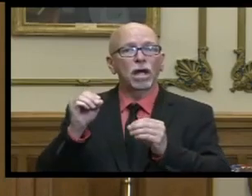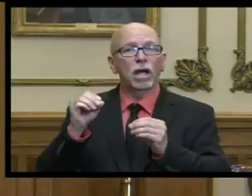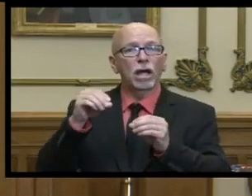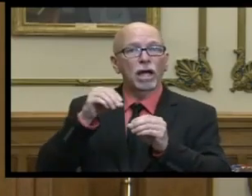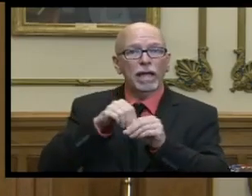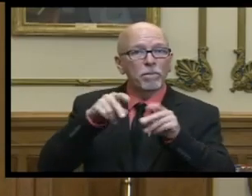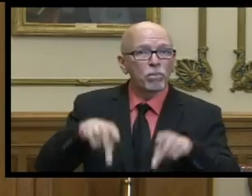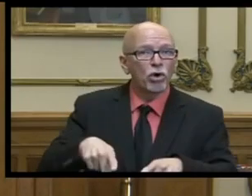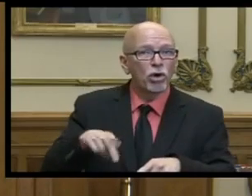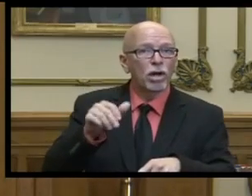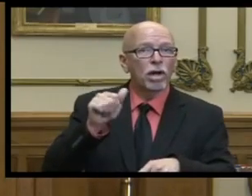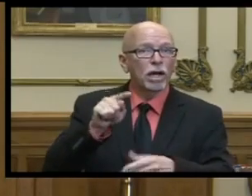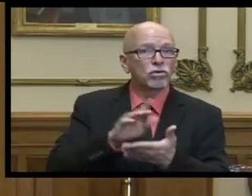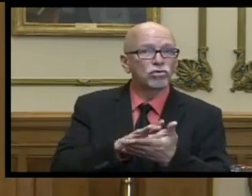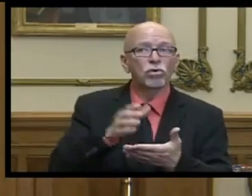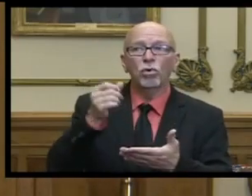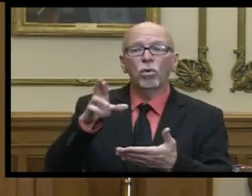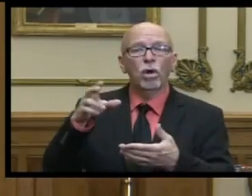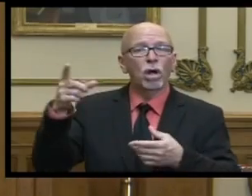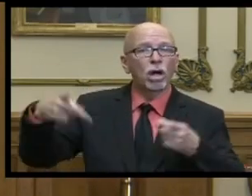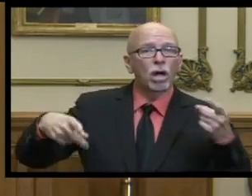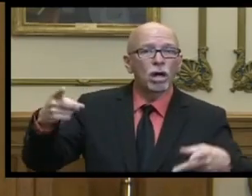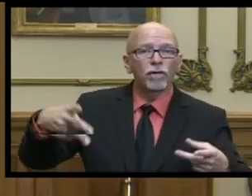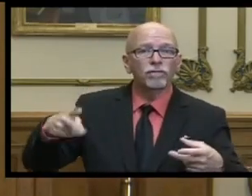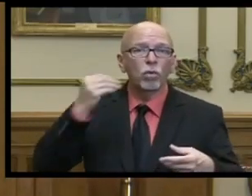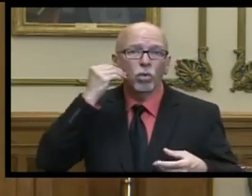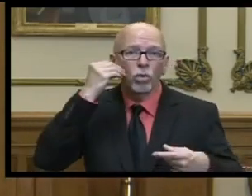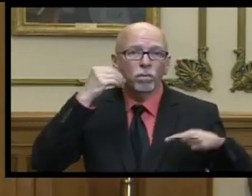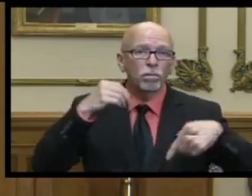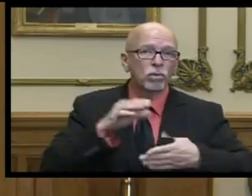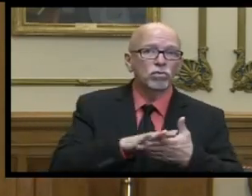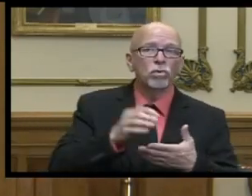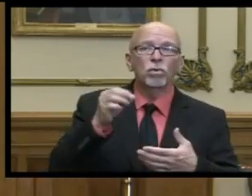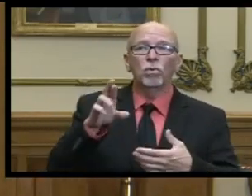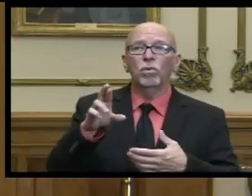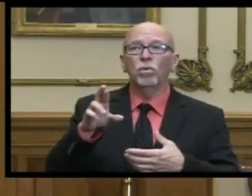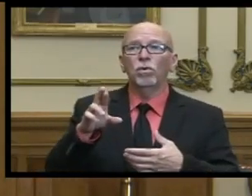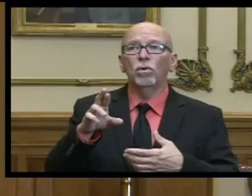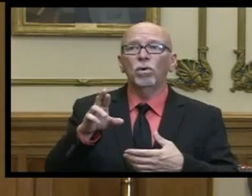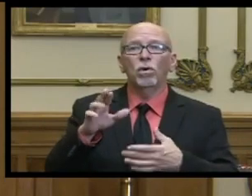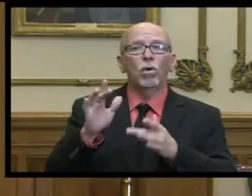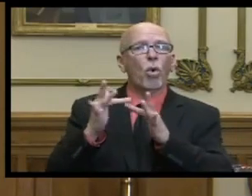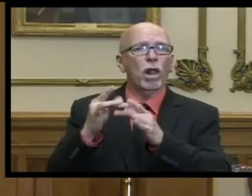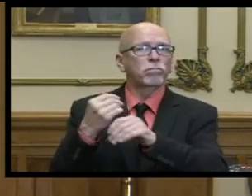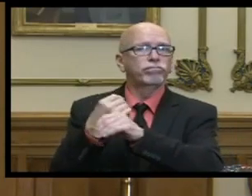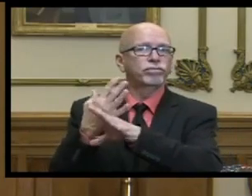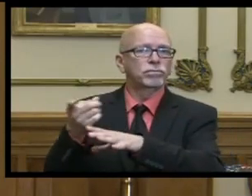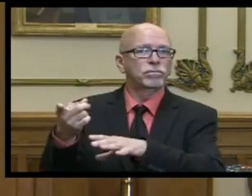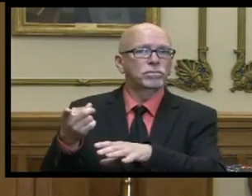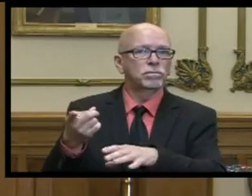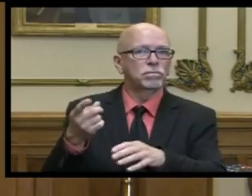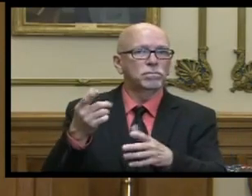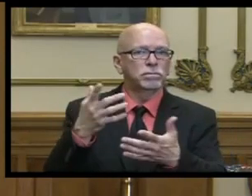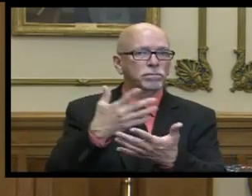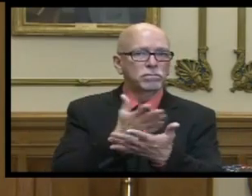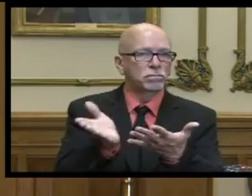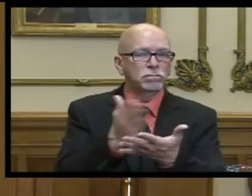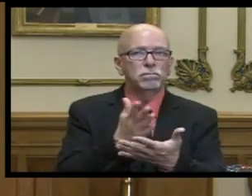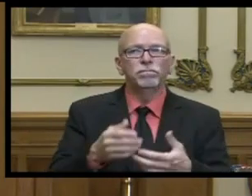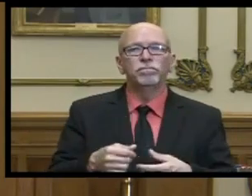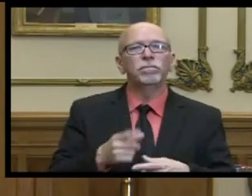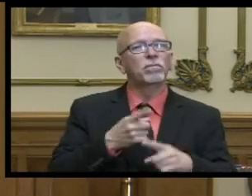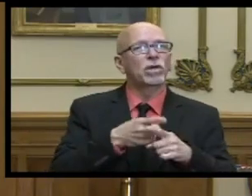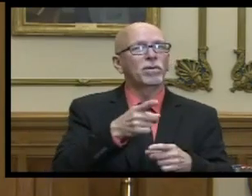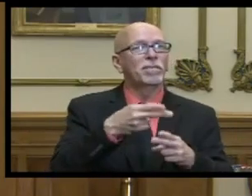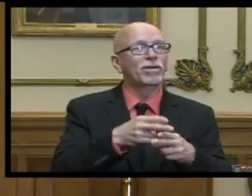to face in a blended learning environment or in an online or virtual environment and then you